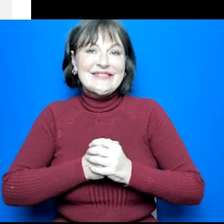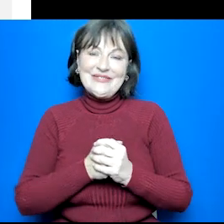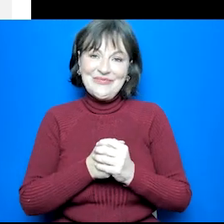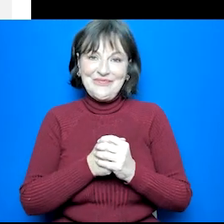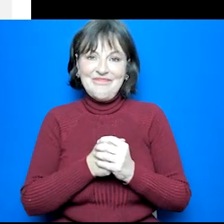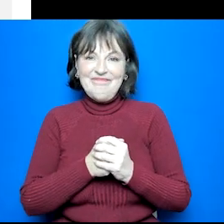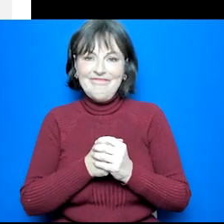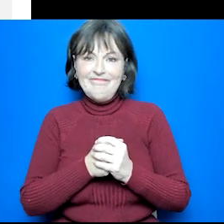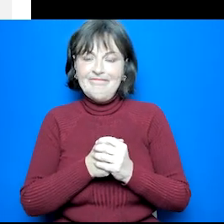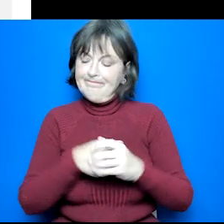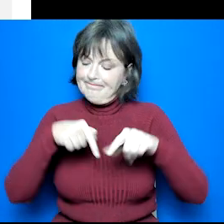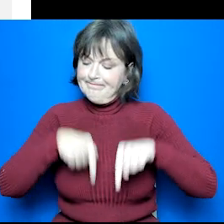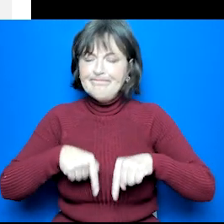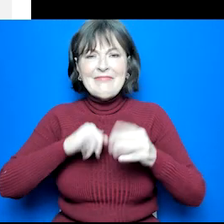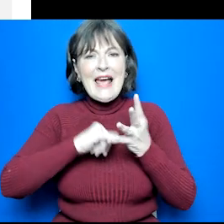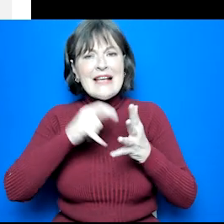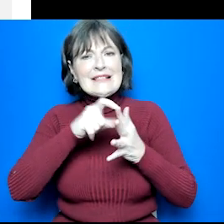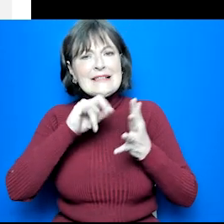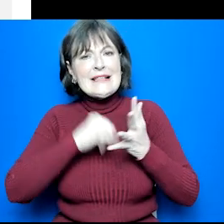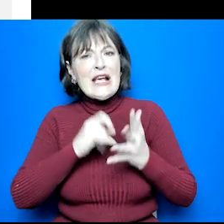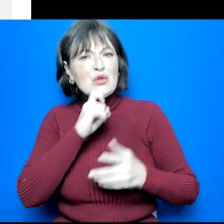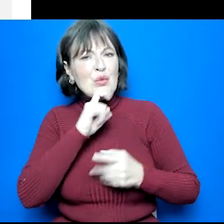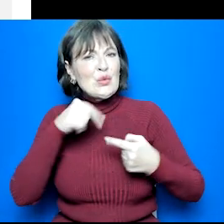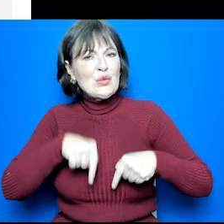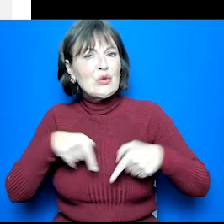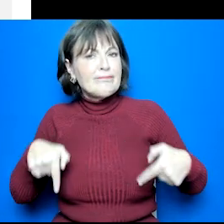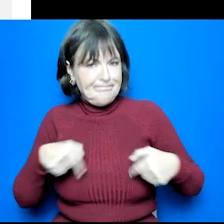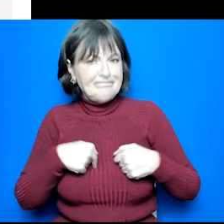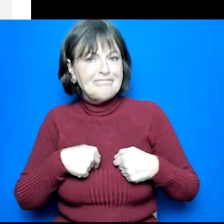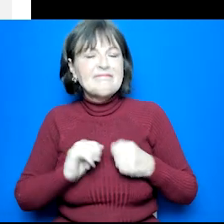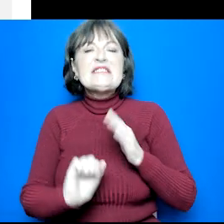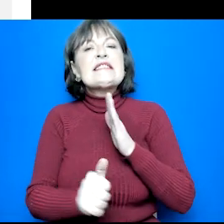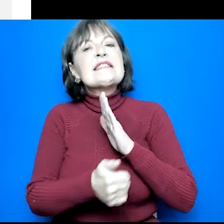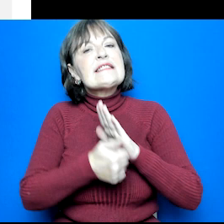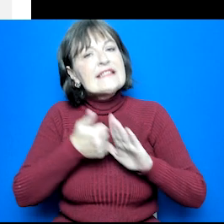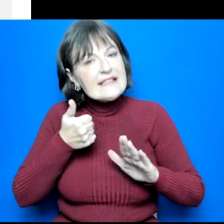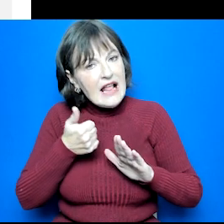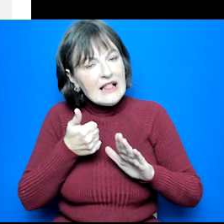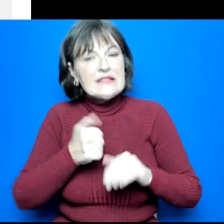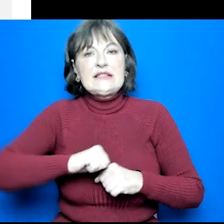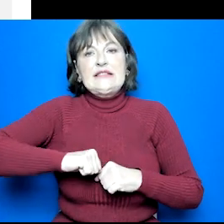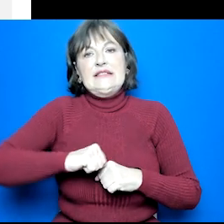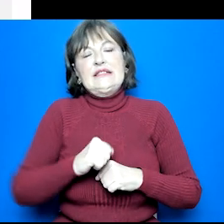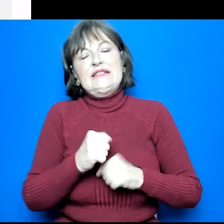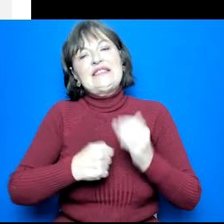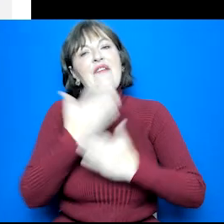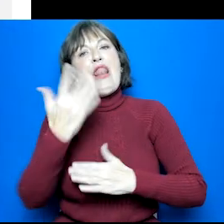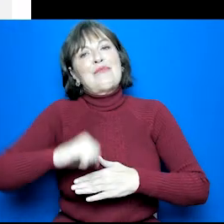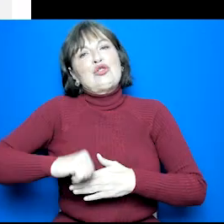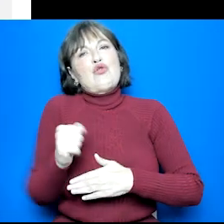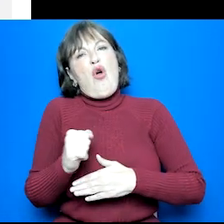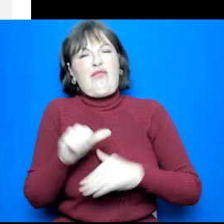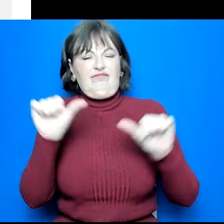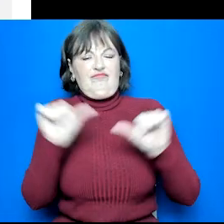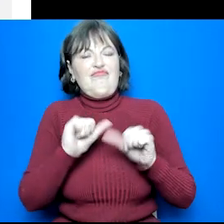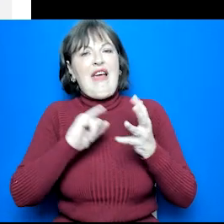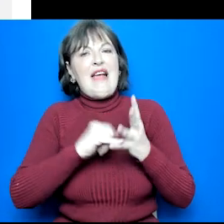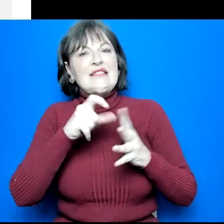So, who are we? Well, as I mentioned, we are Skills Development Scotland, or SDS as you might know us.